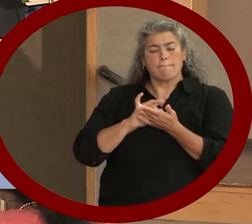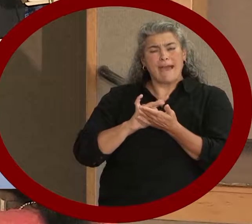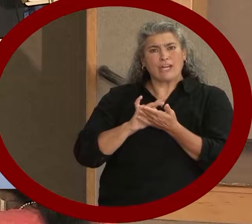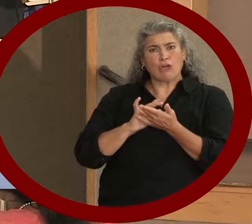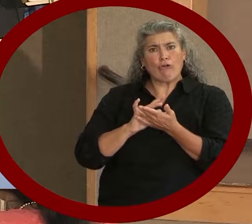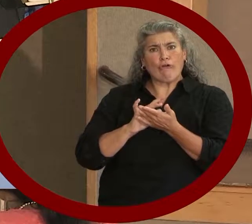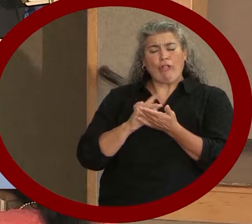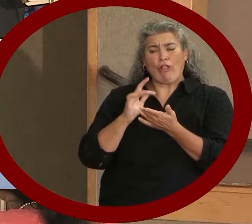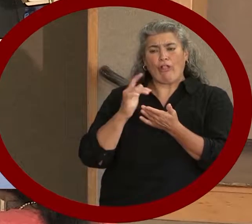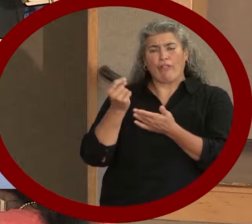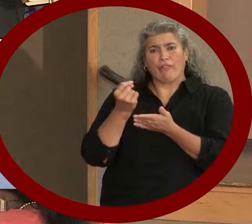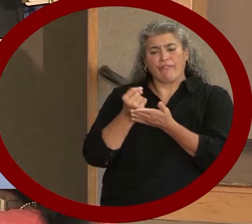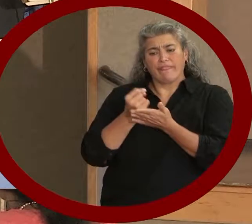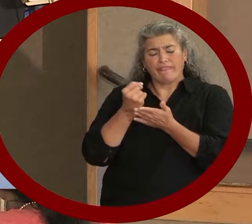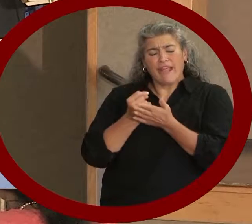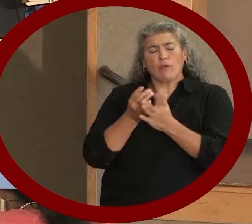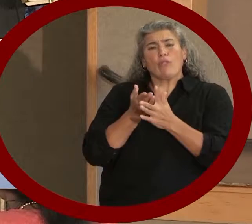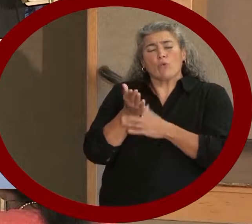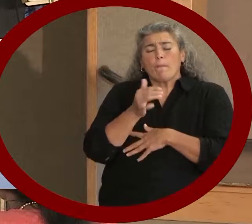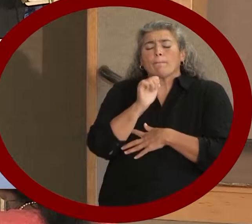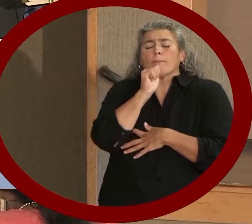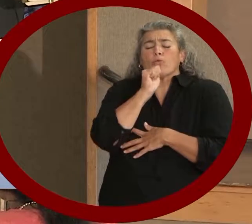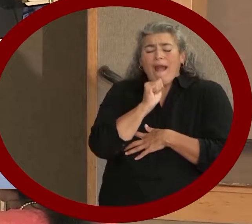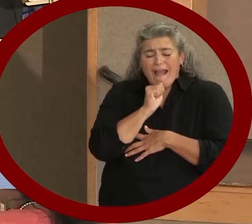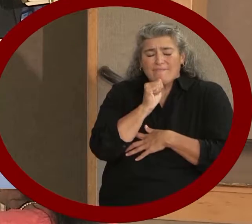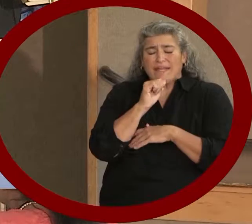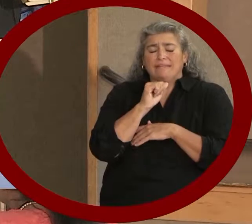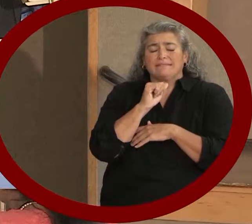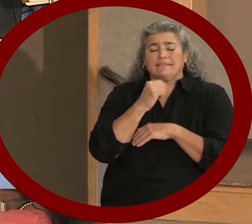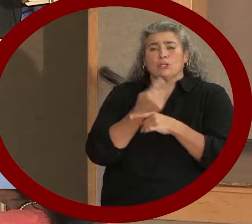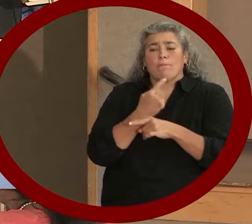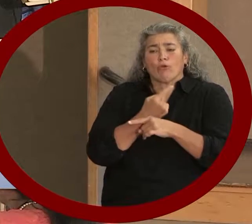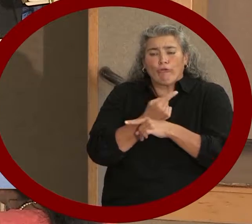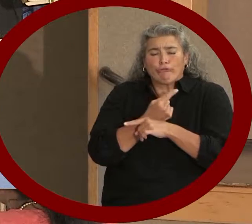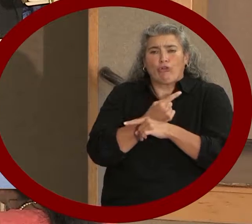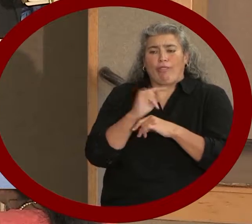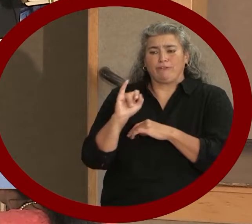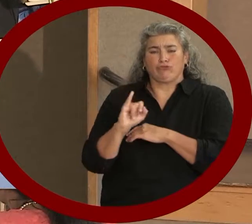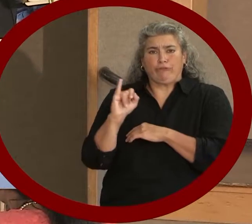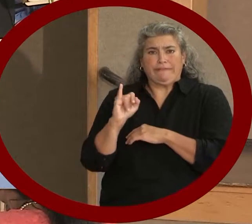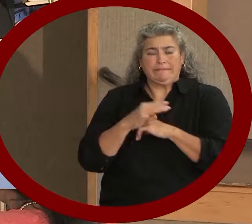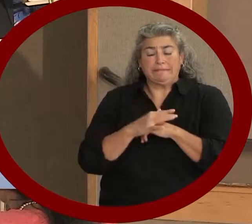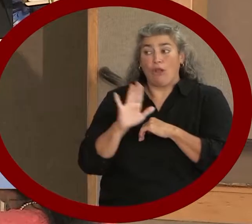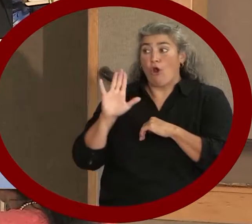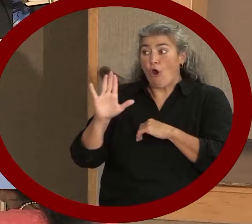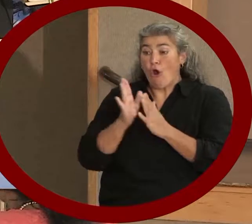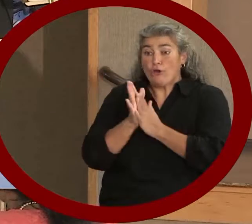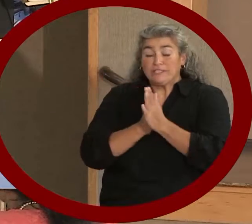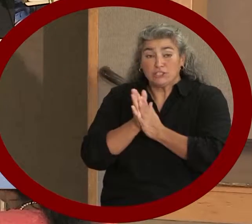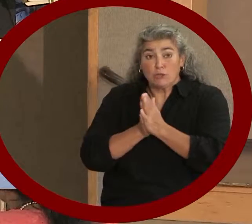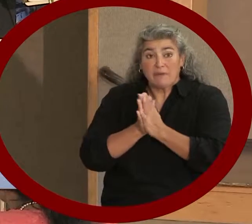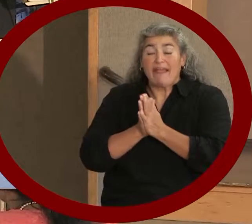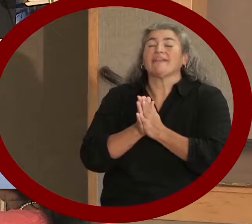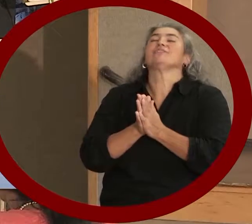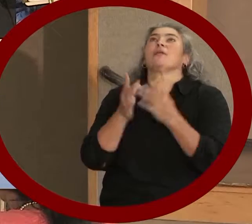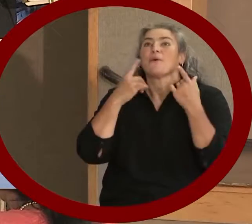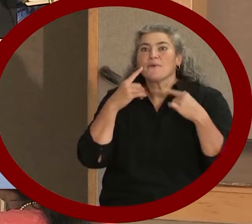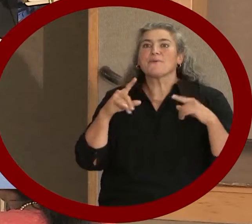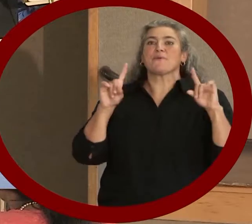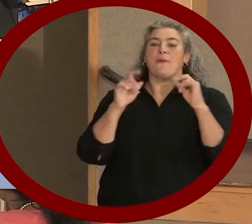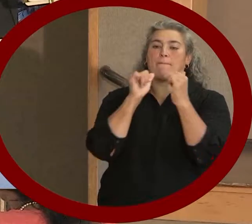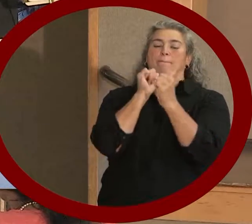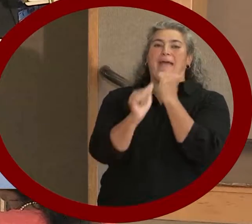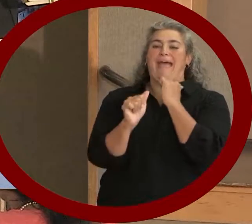of therapy through private commercial insurance. Her determination and passion has paid off with the passage of Senate Bill